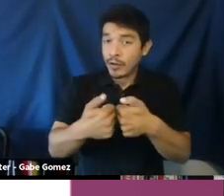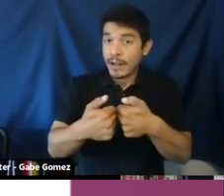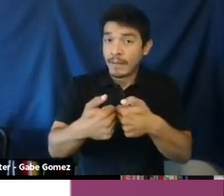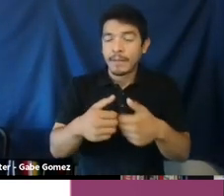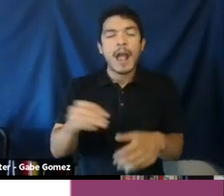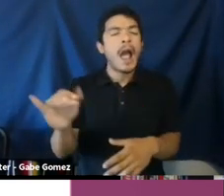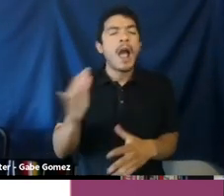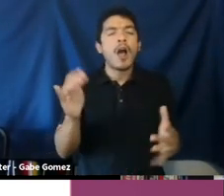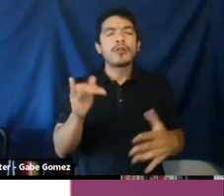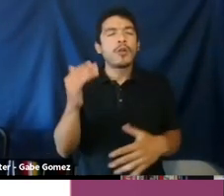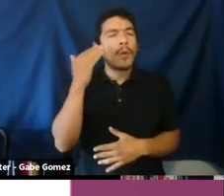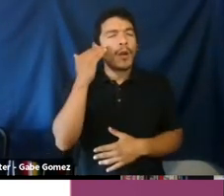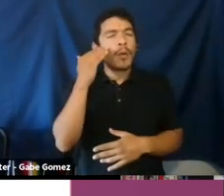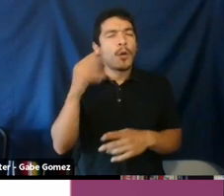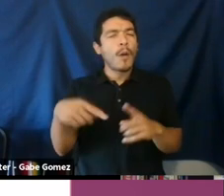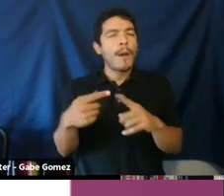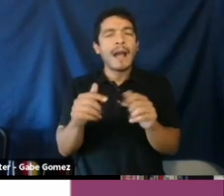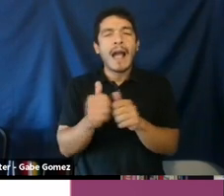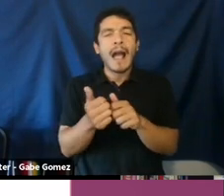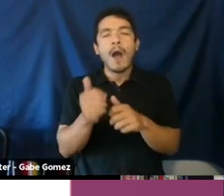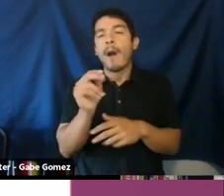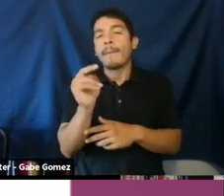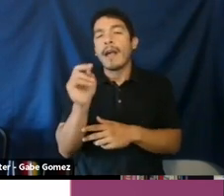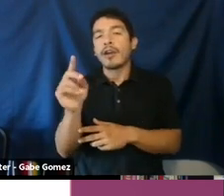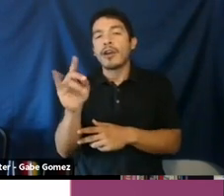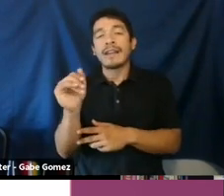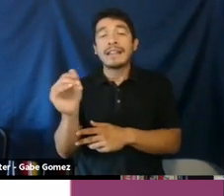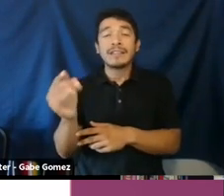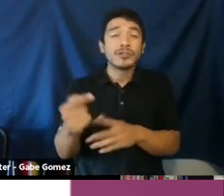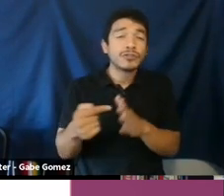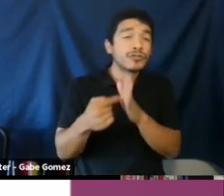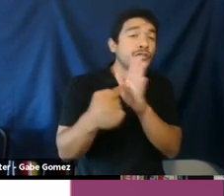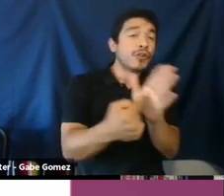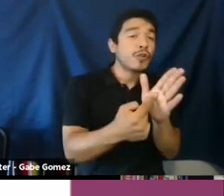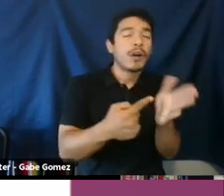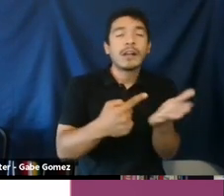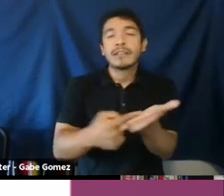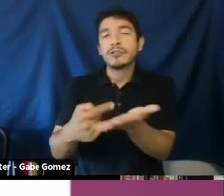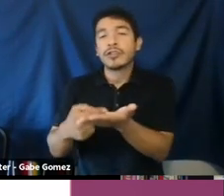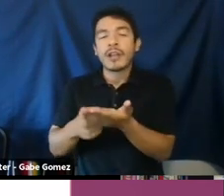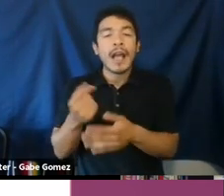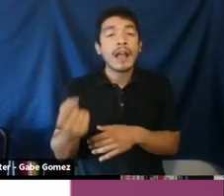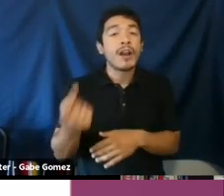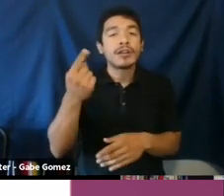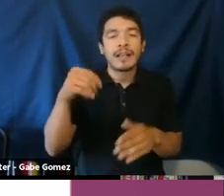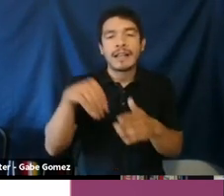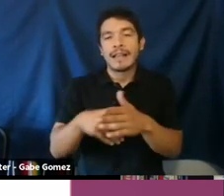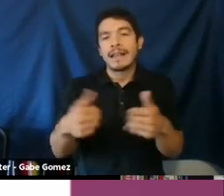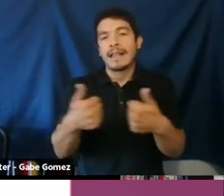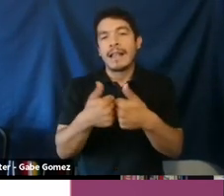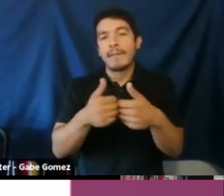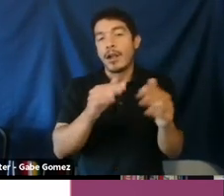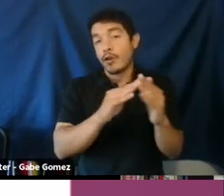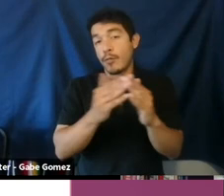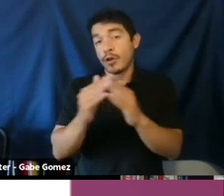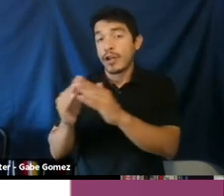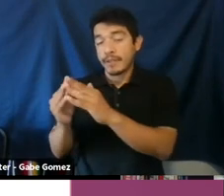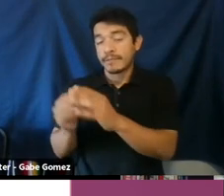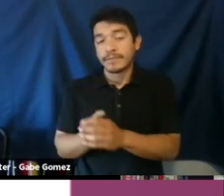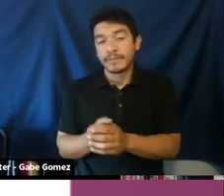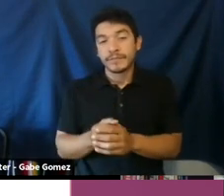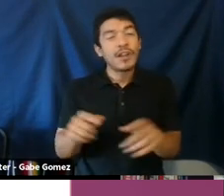violence, and what it means to be a man. And two, what do we know about how manhood is presented, discussed,